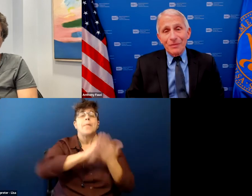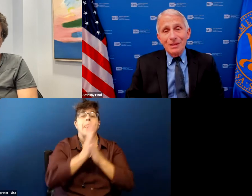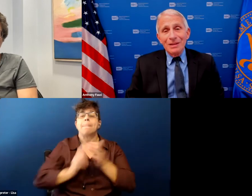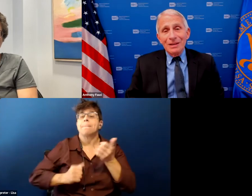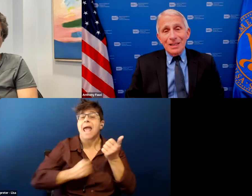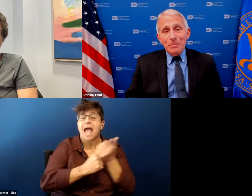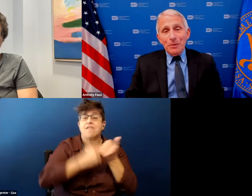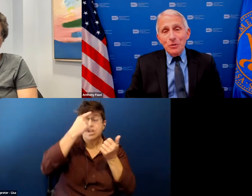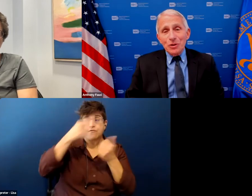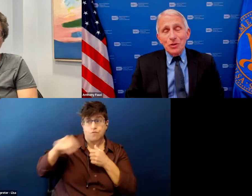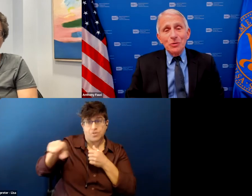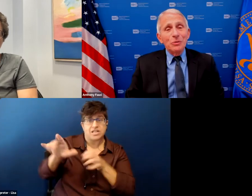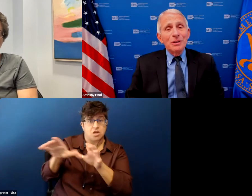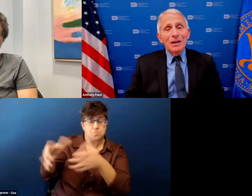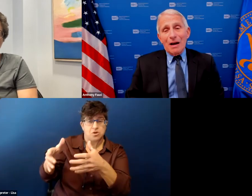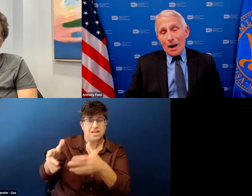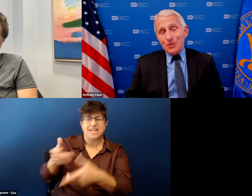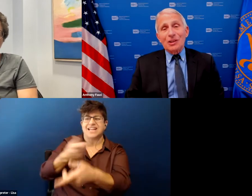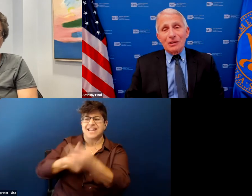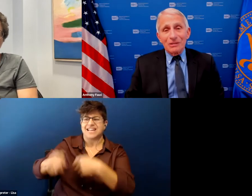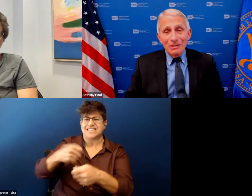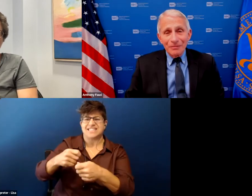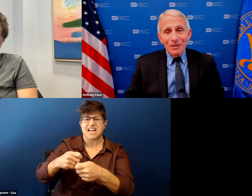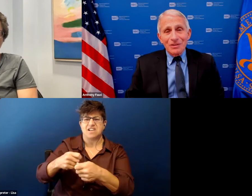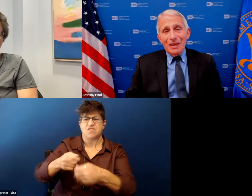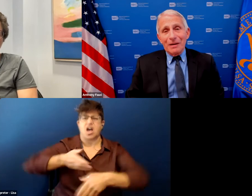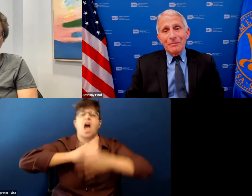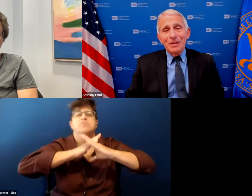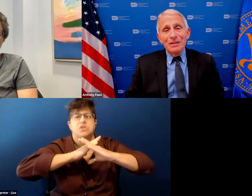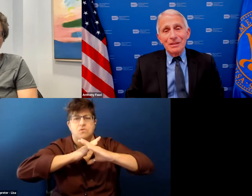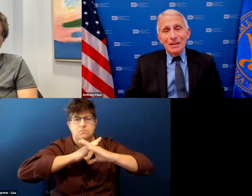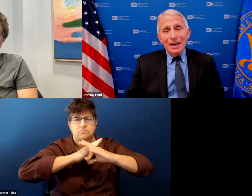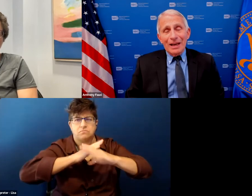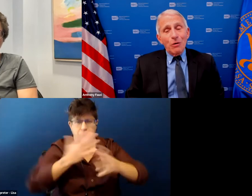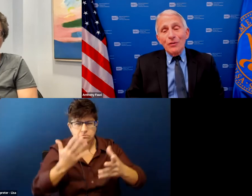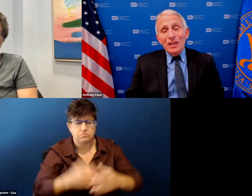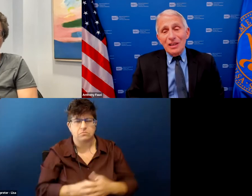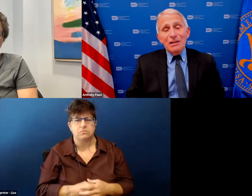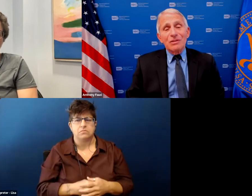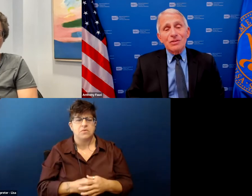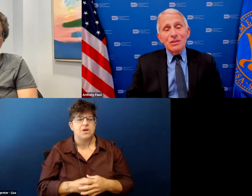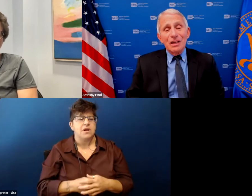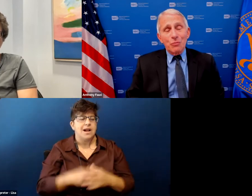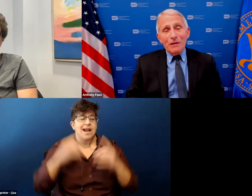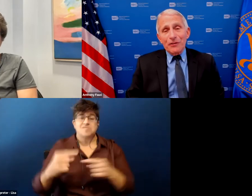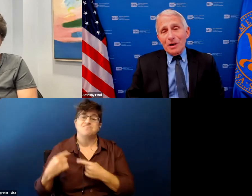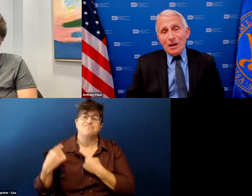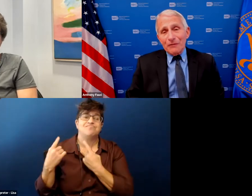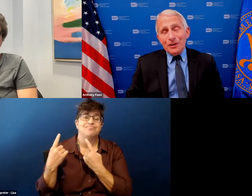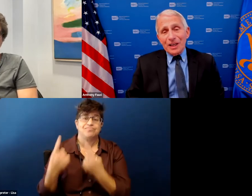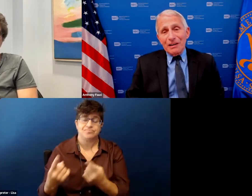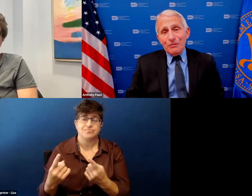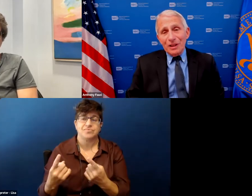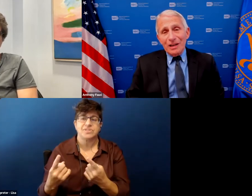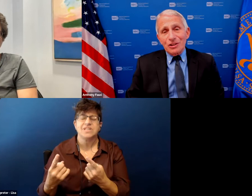them as opposed to an obstacle to them and over the years it went from a